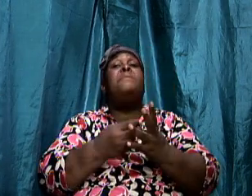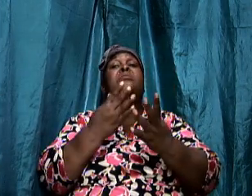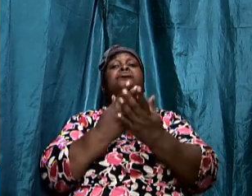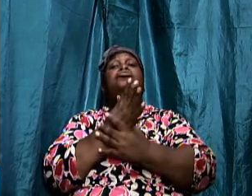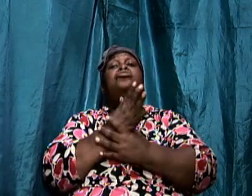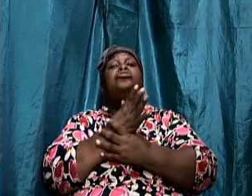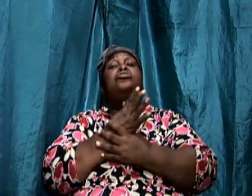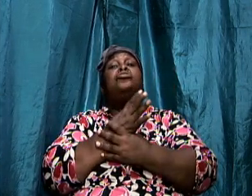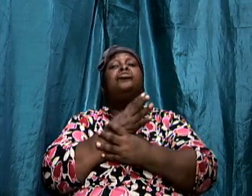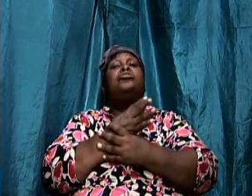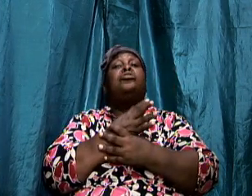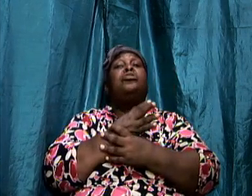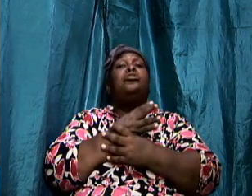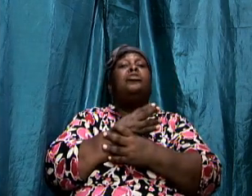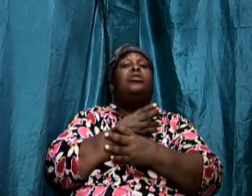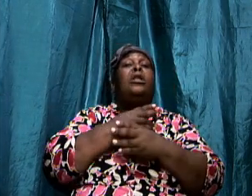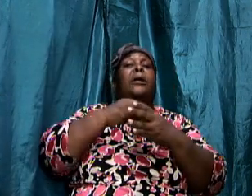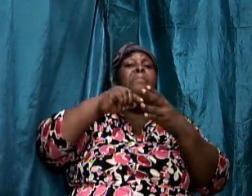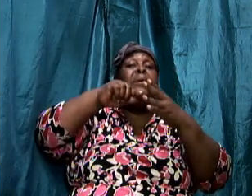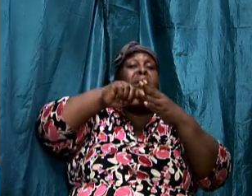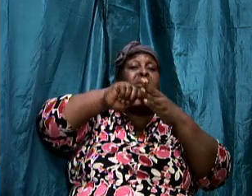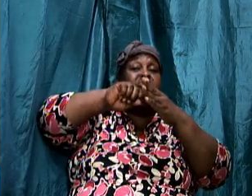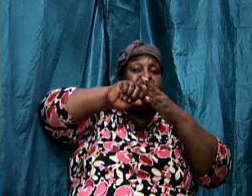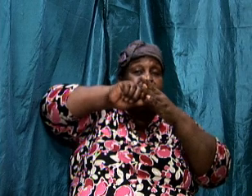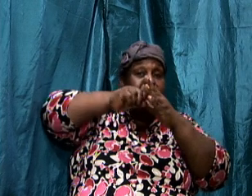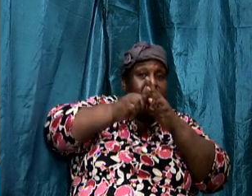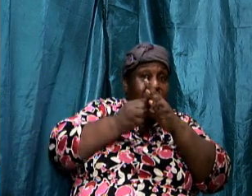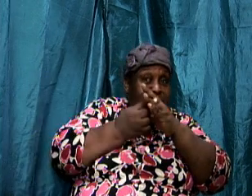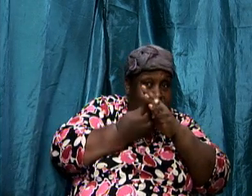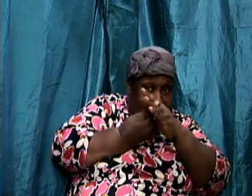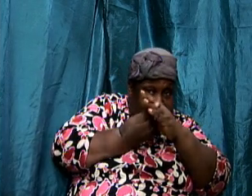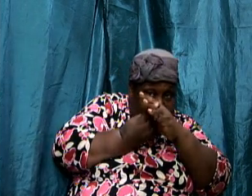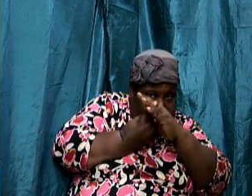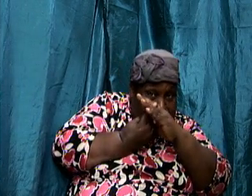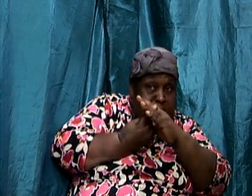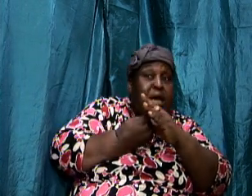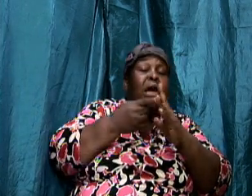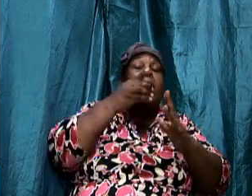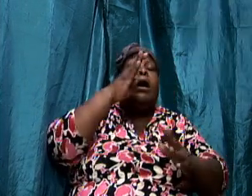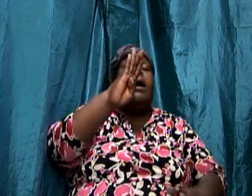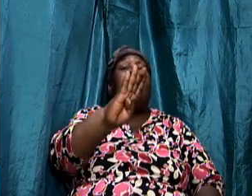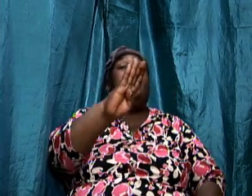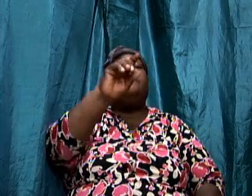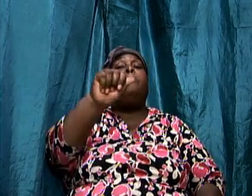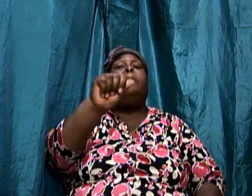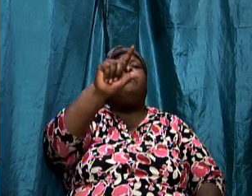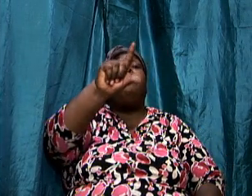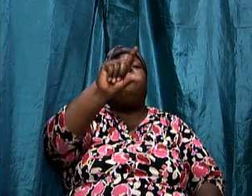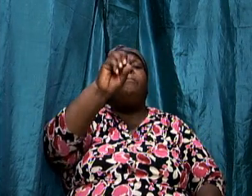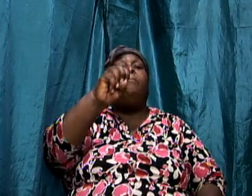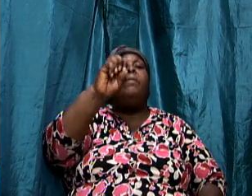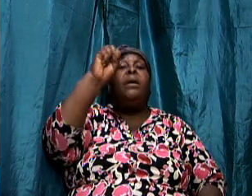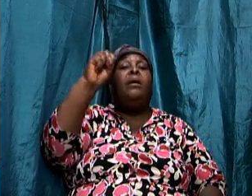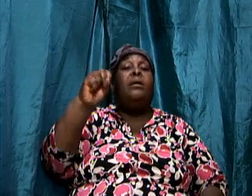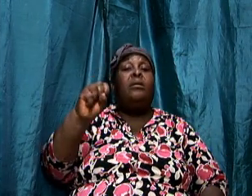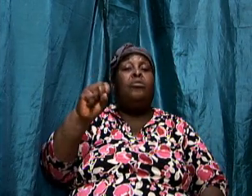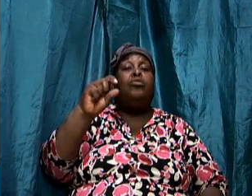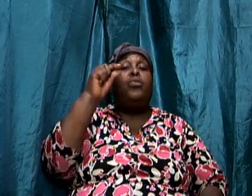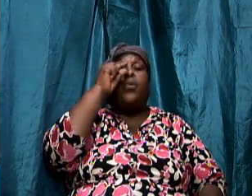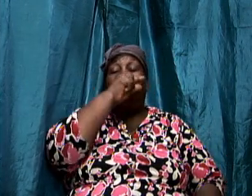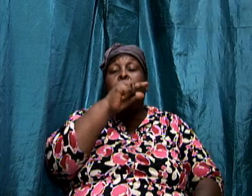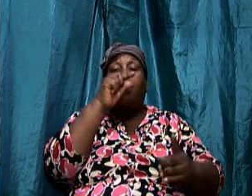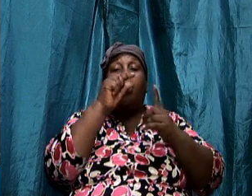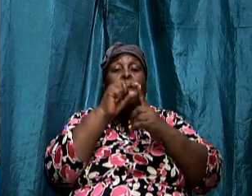of penetration the word balos is taken from the greek word balo which